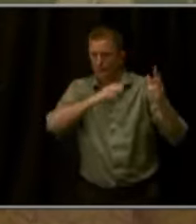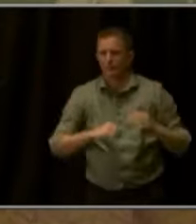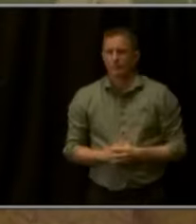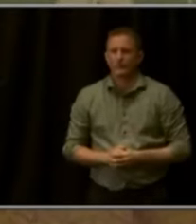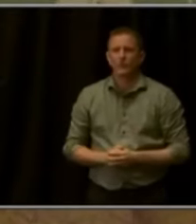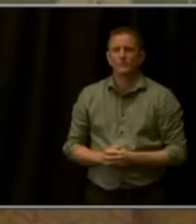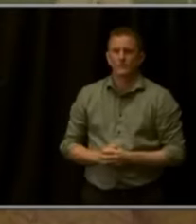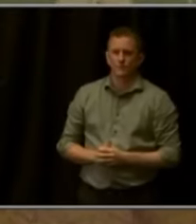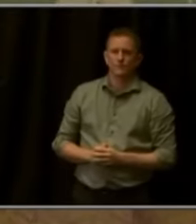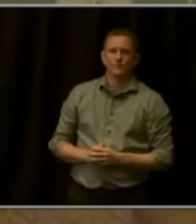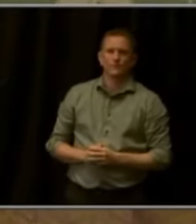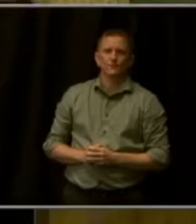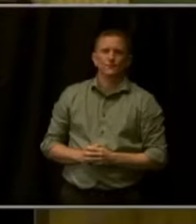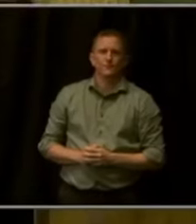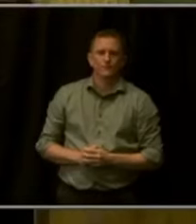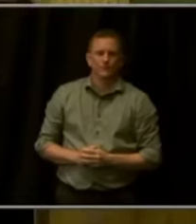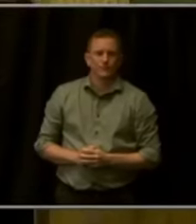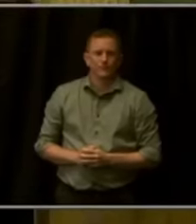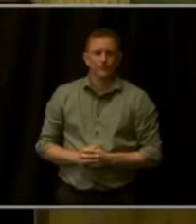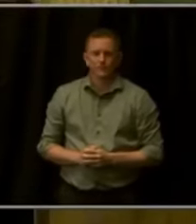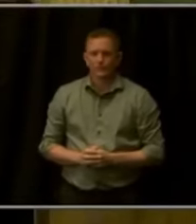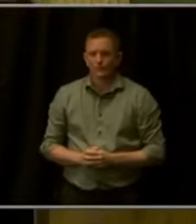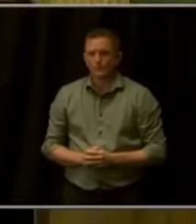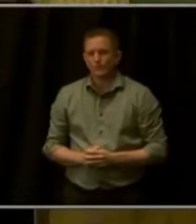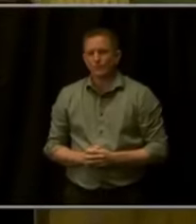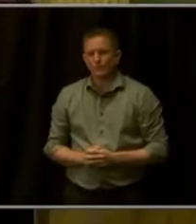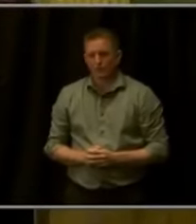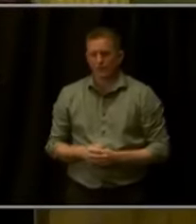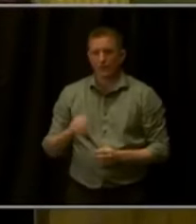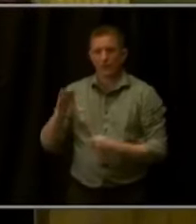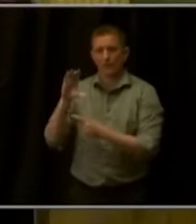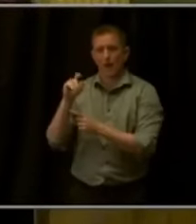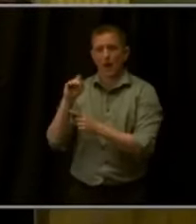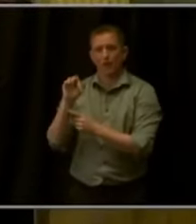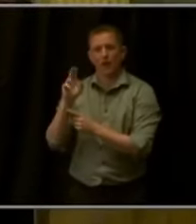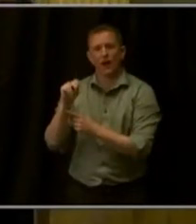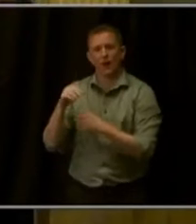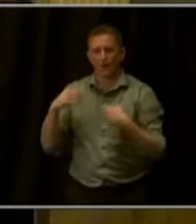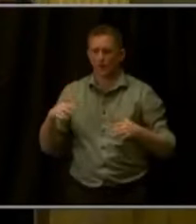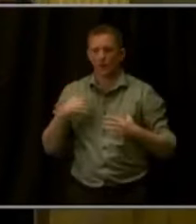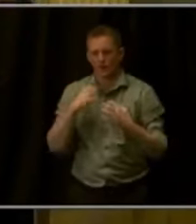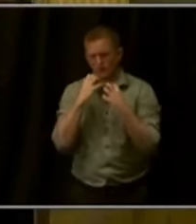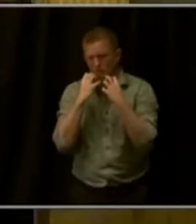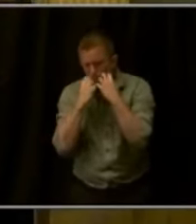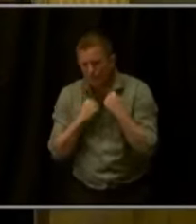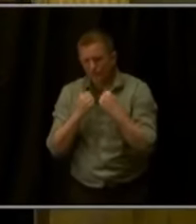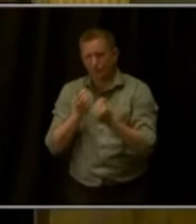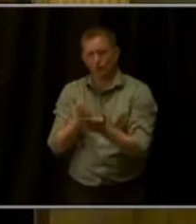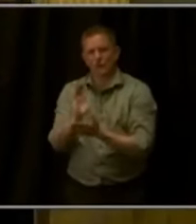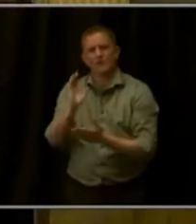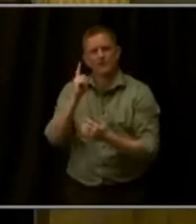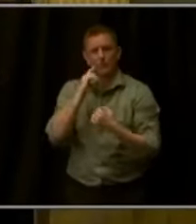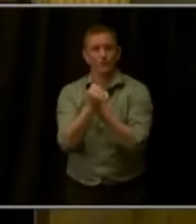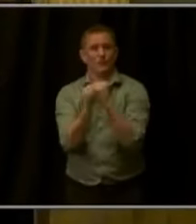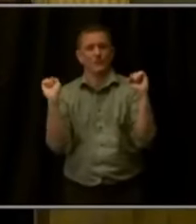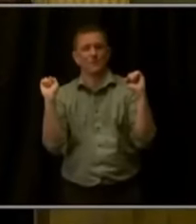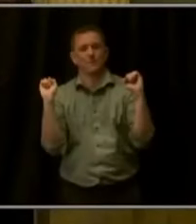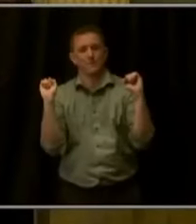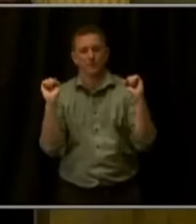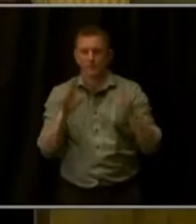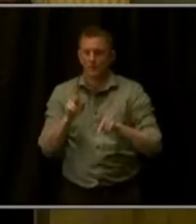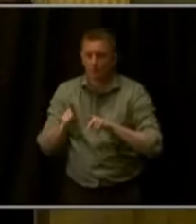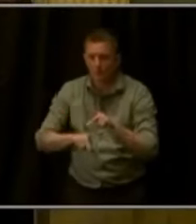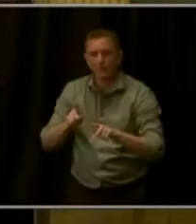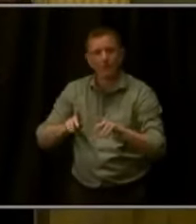That helps cement Colorado's place as a state that not only cherishes and uphold rights and freedoms of people, but expand